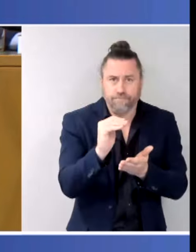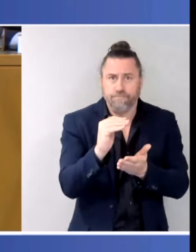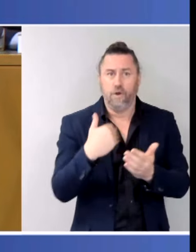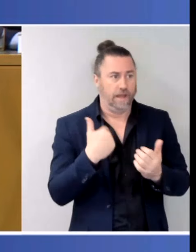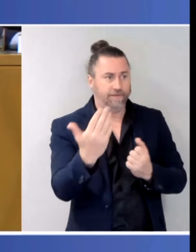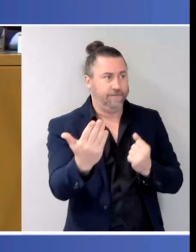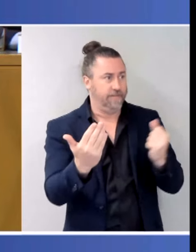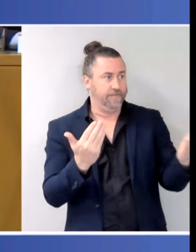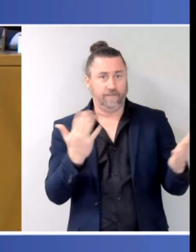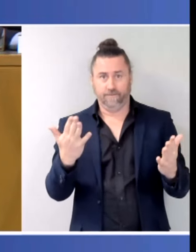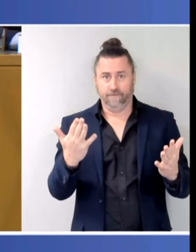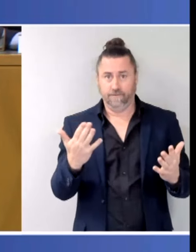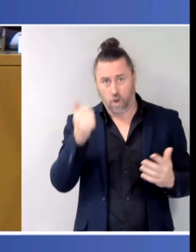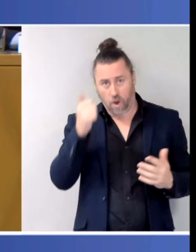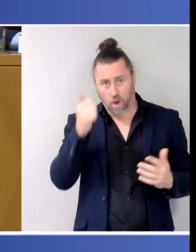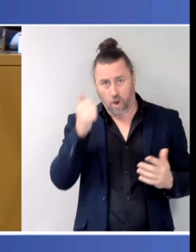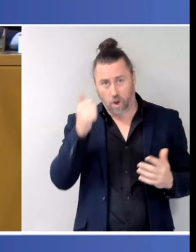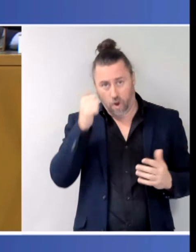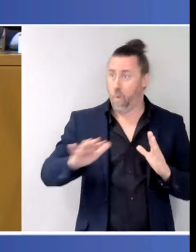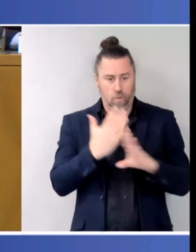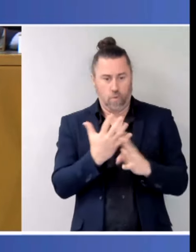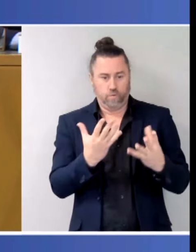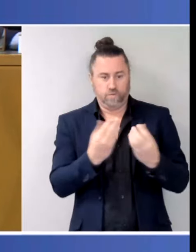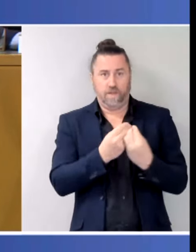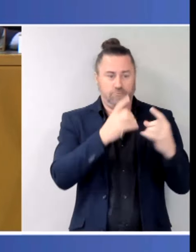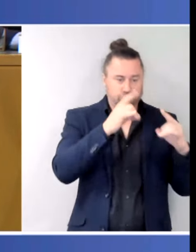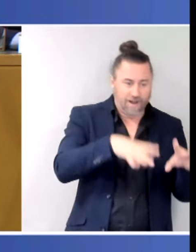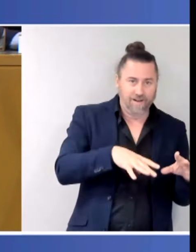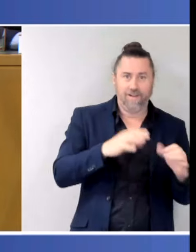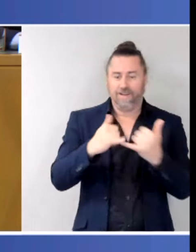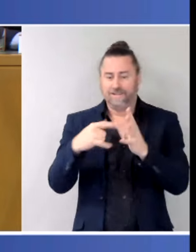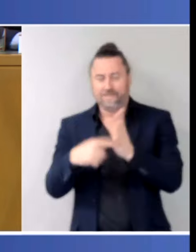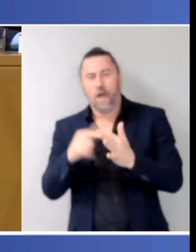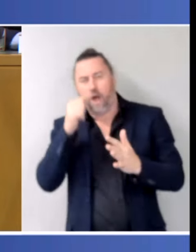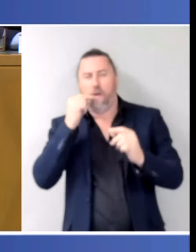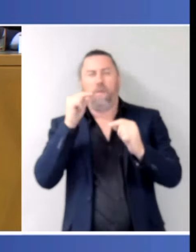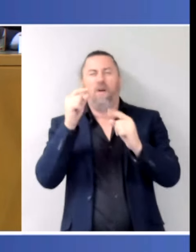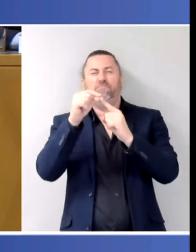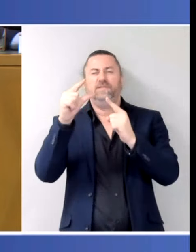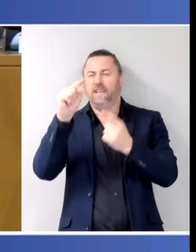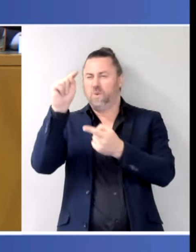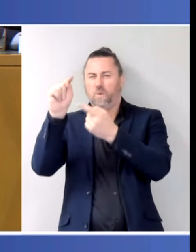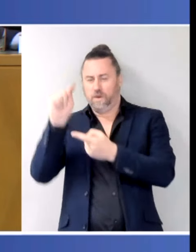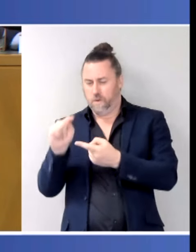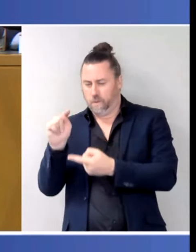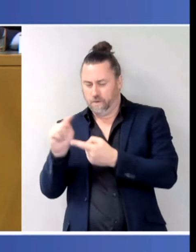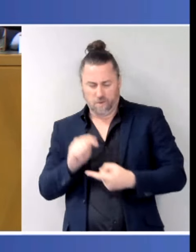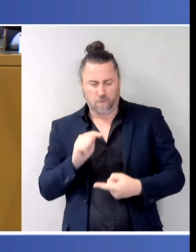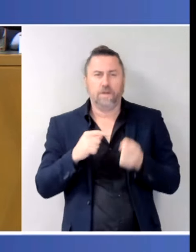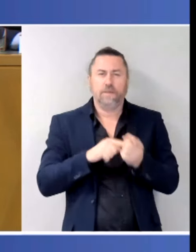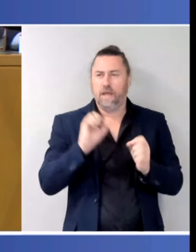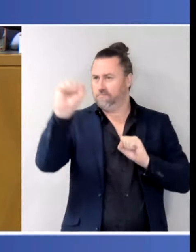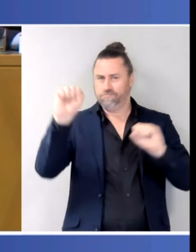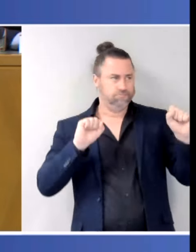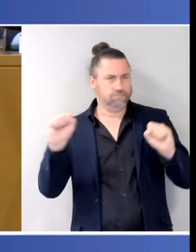states and territories, that varies from state to state, but it's designed in a way to put that downward pressure on, just as